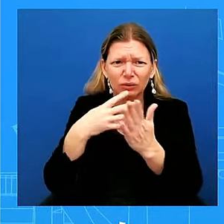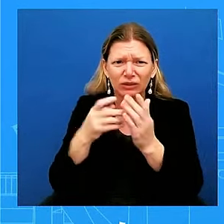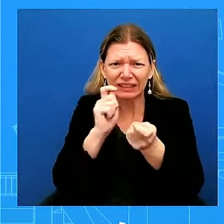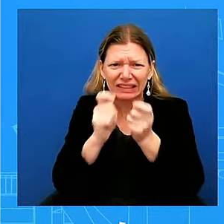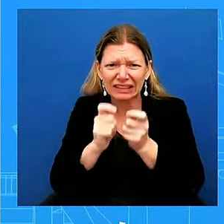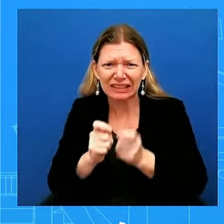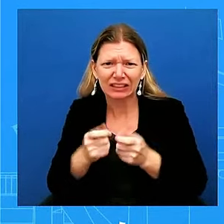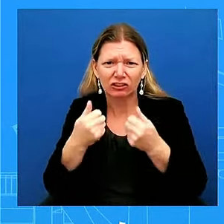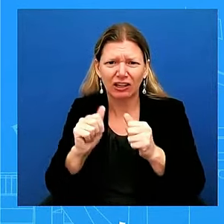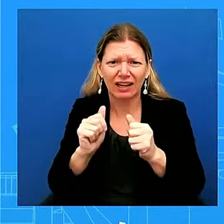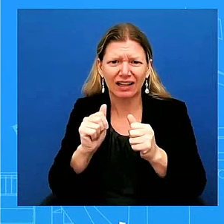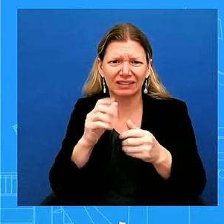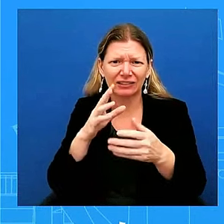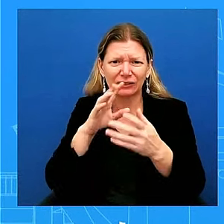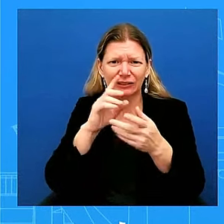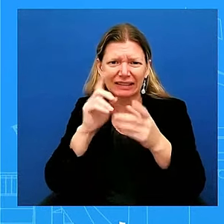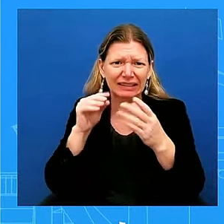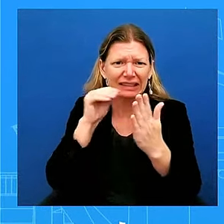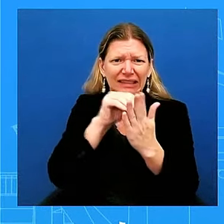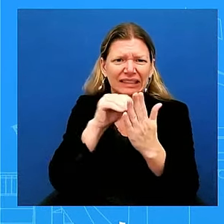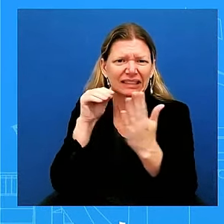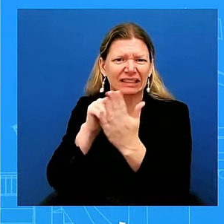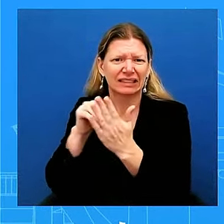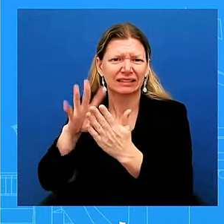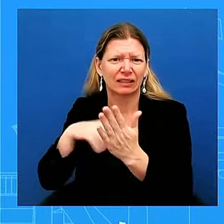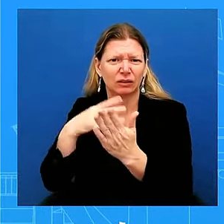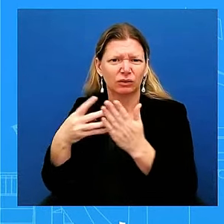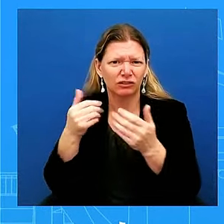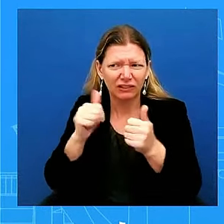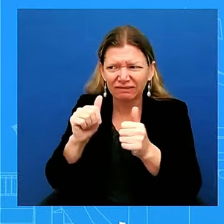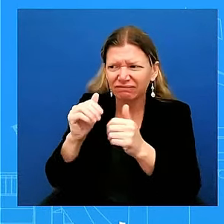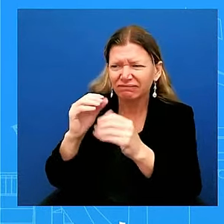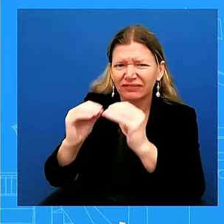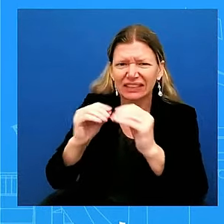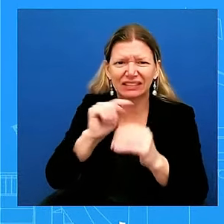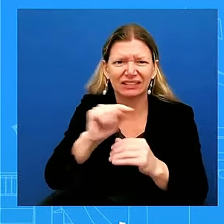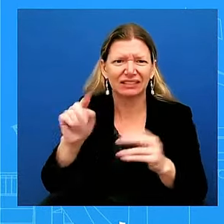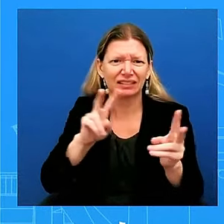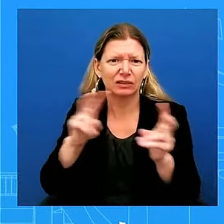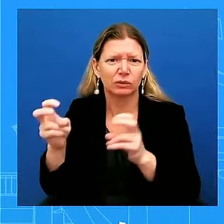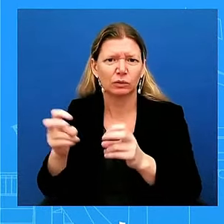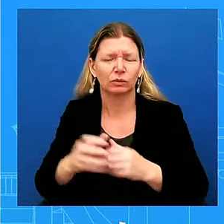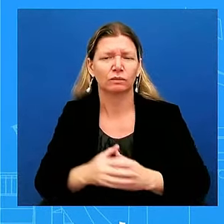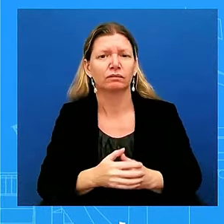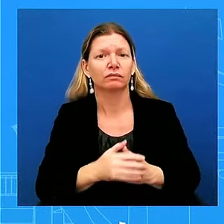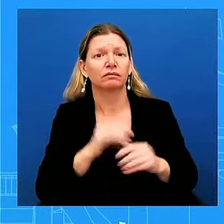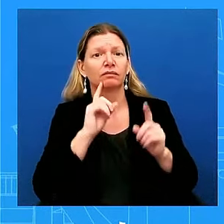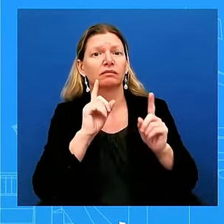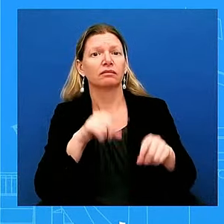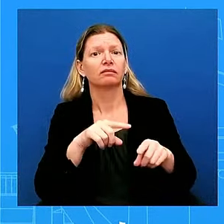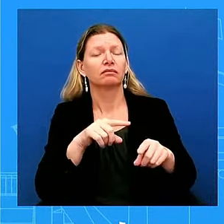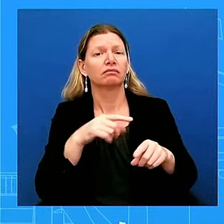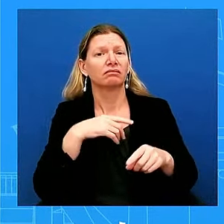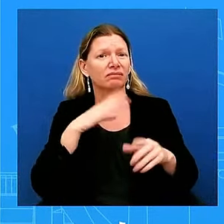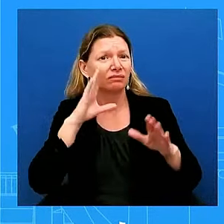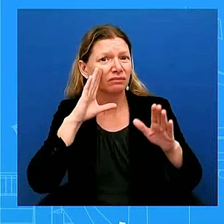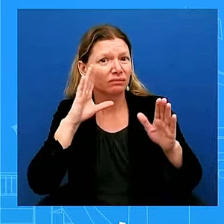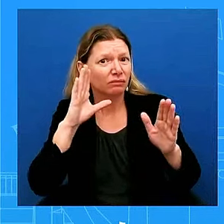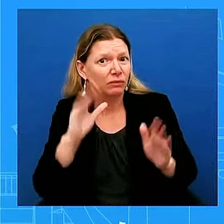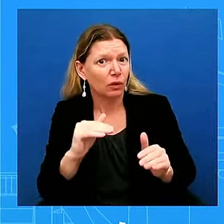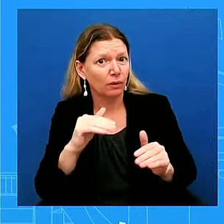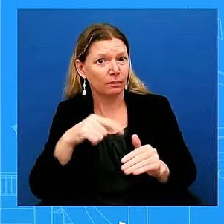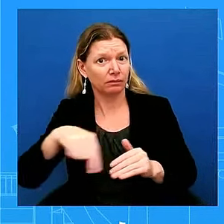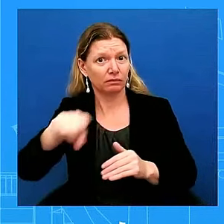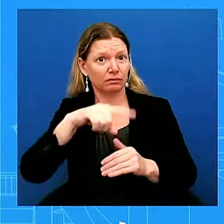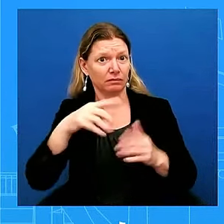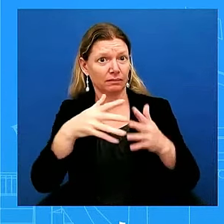is that I hope the American people have confidence in this President, someone who has experience, who's been a US Senator, a